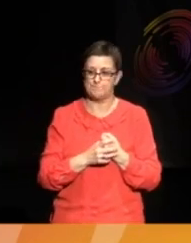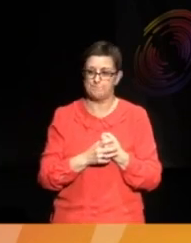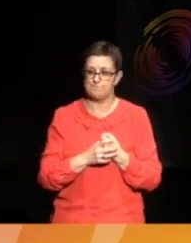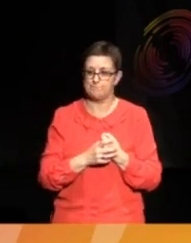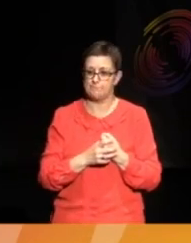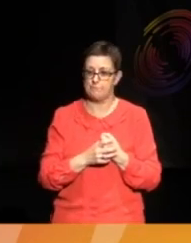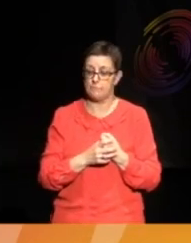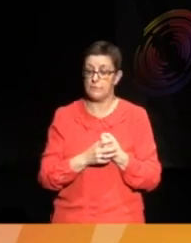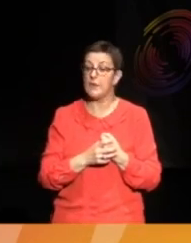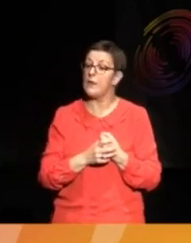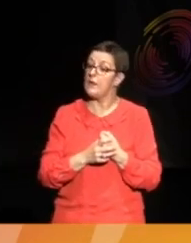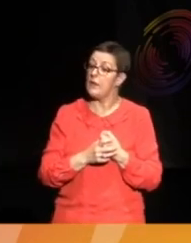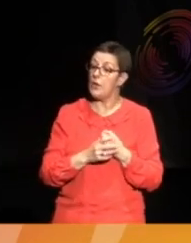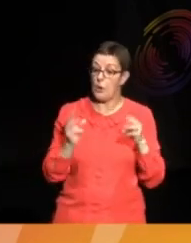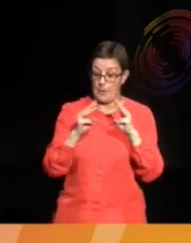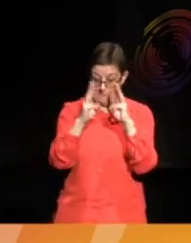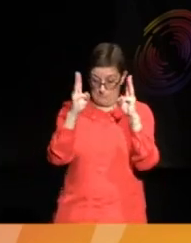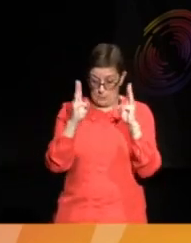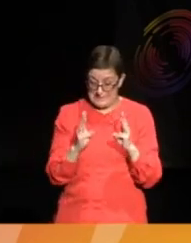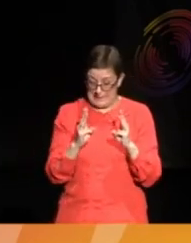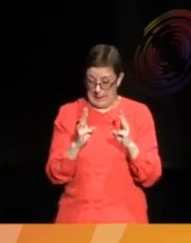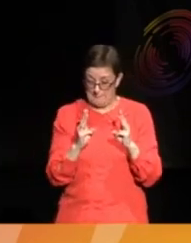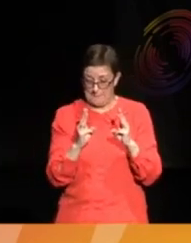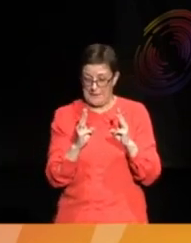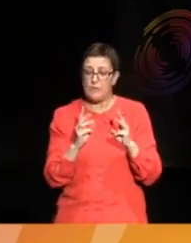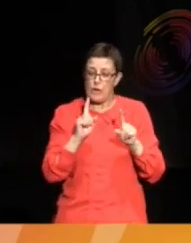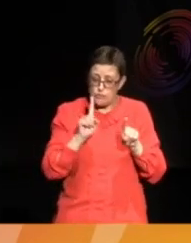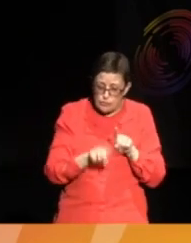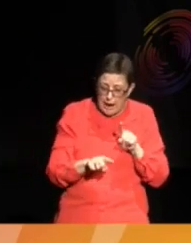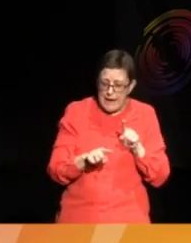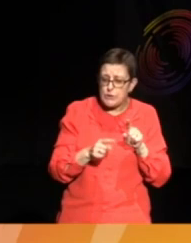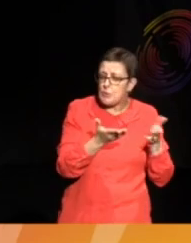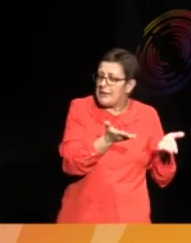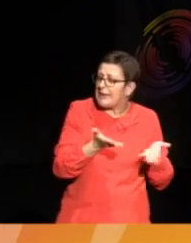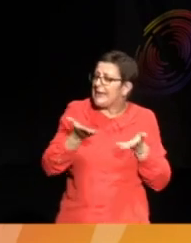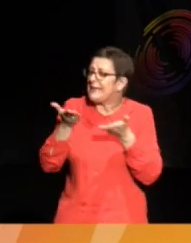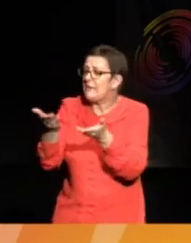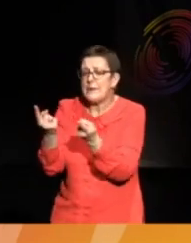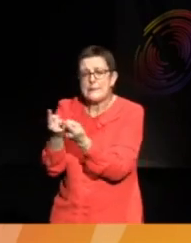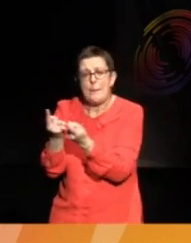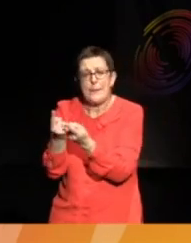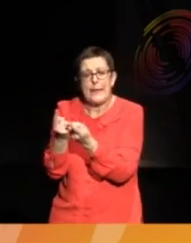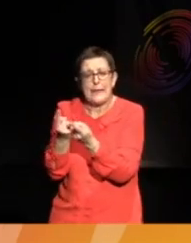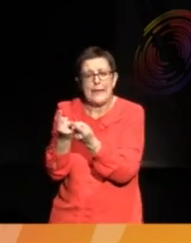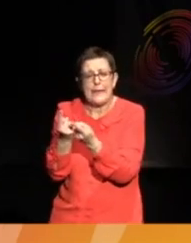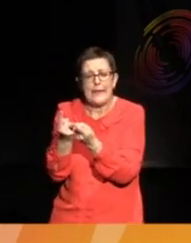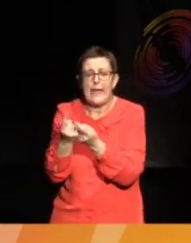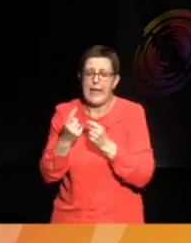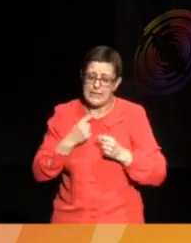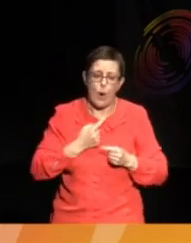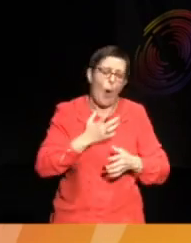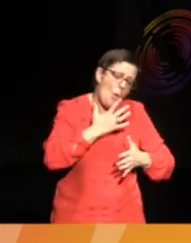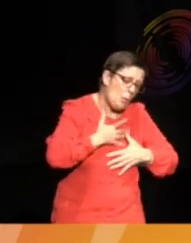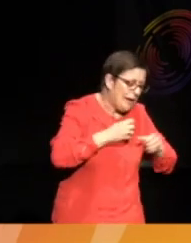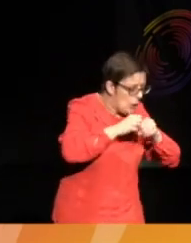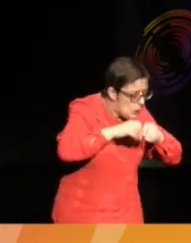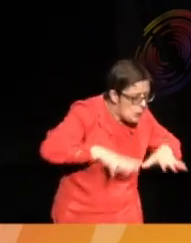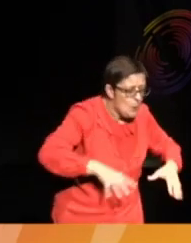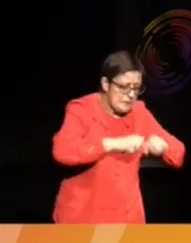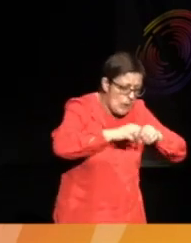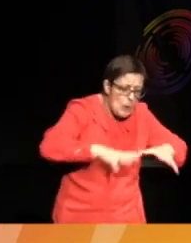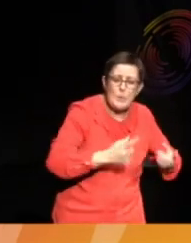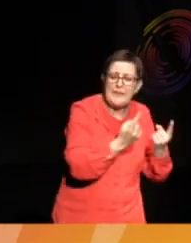in museums is about, when it comes to repatriation, is framed about loss. And it's got it completely wrong, because,